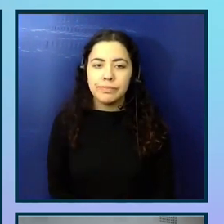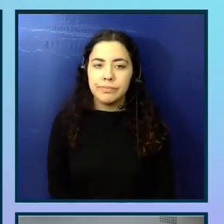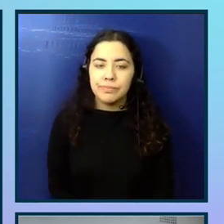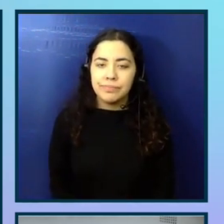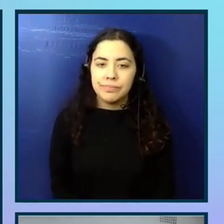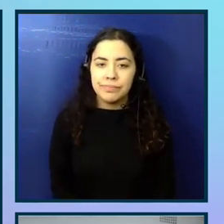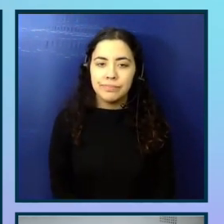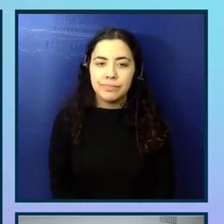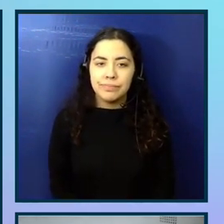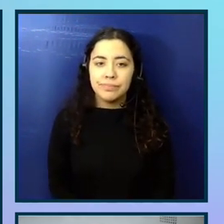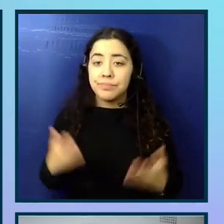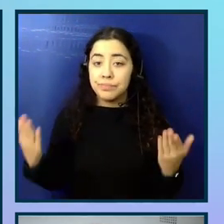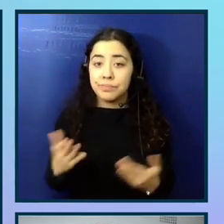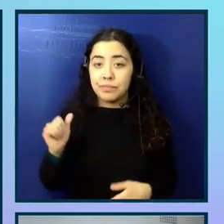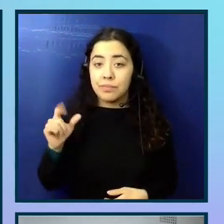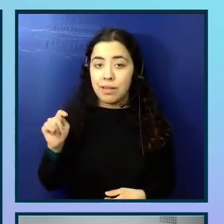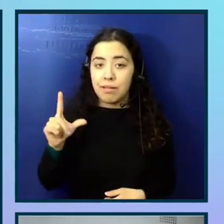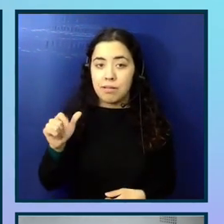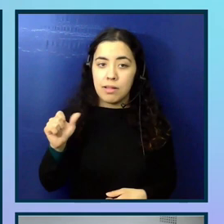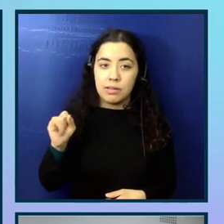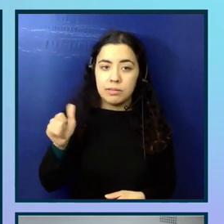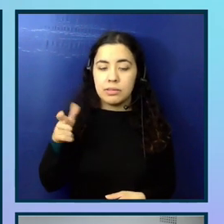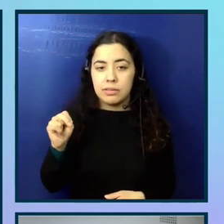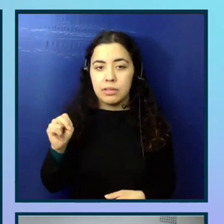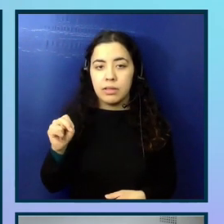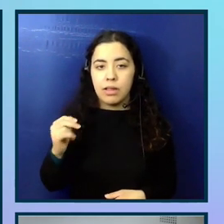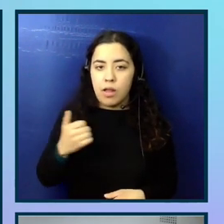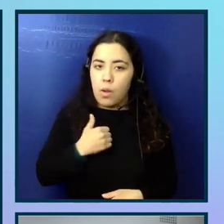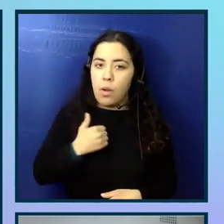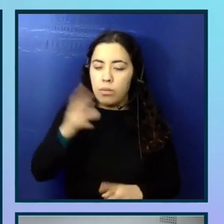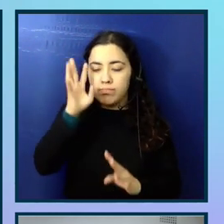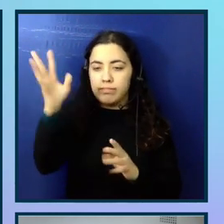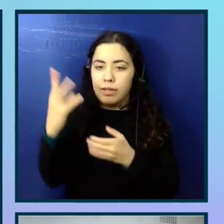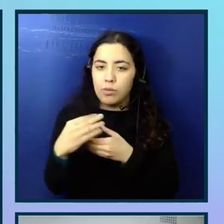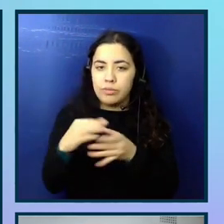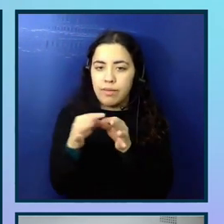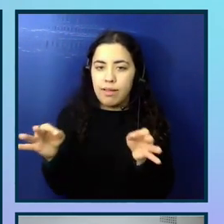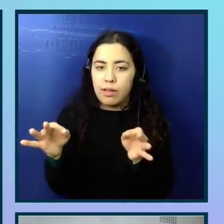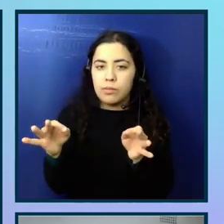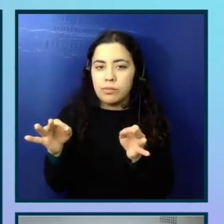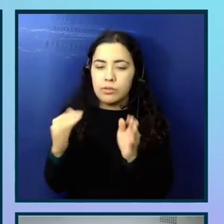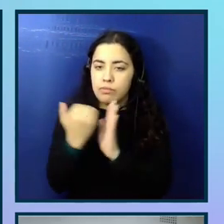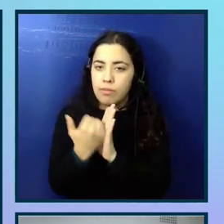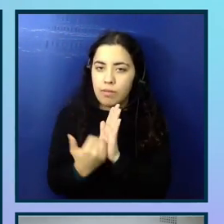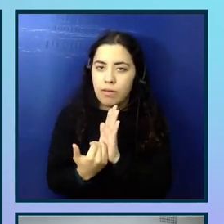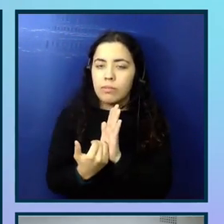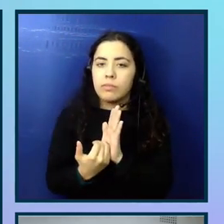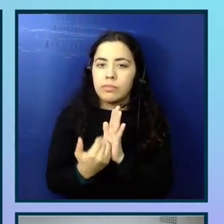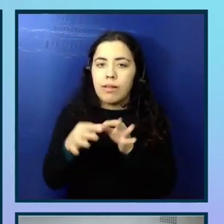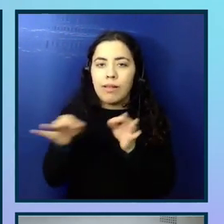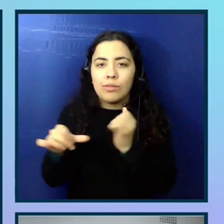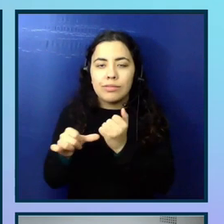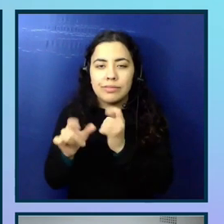At Atlassian, we also use our own inclusive writing guidelines created by the design systems team. In the guidelines, there's a